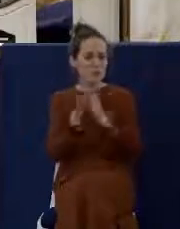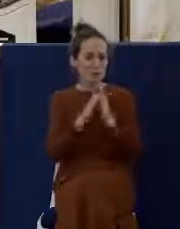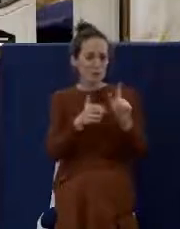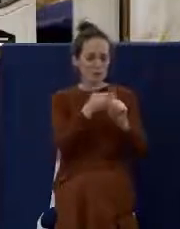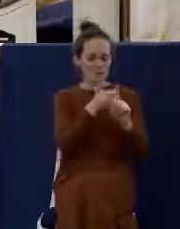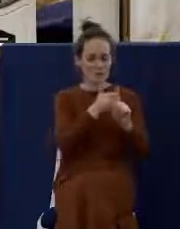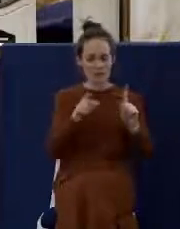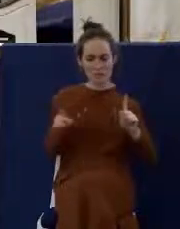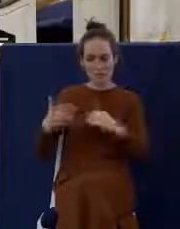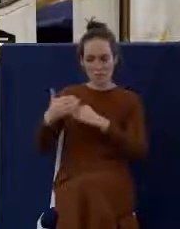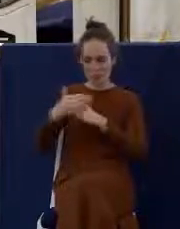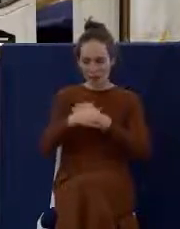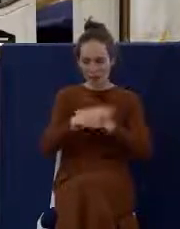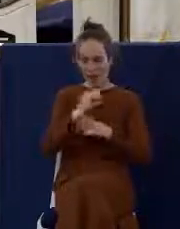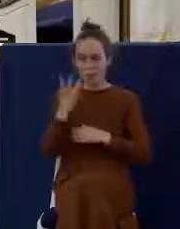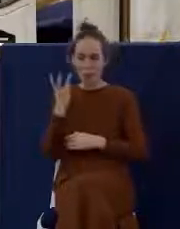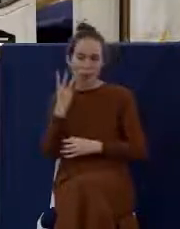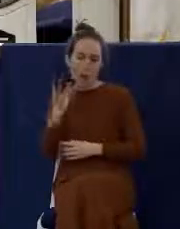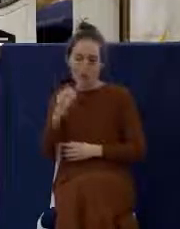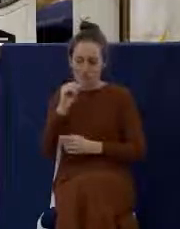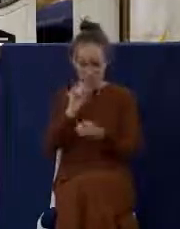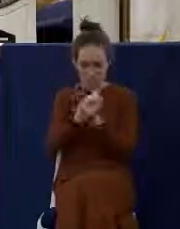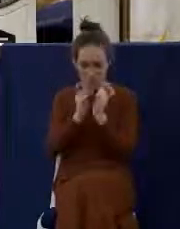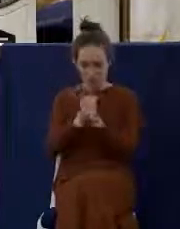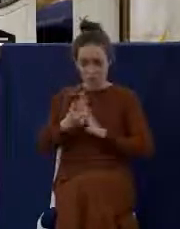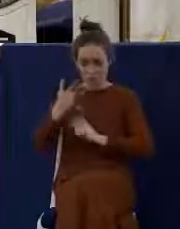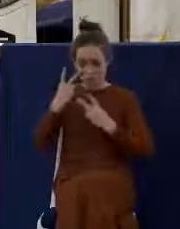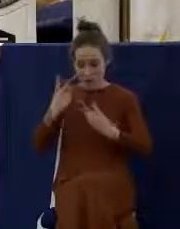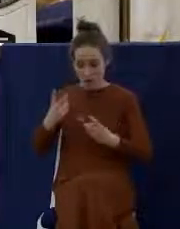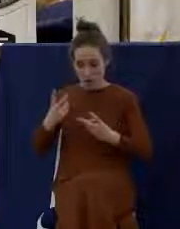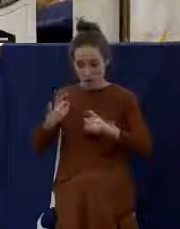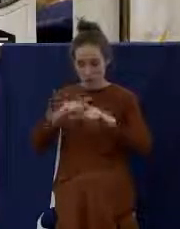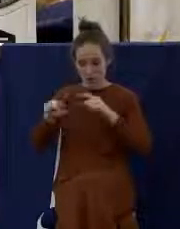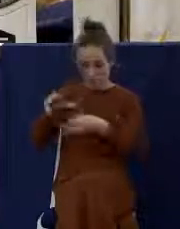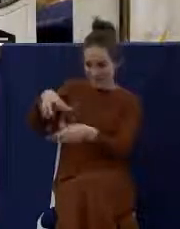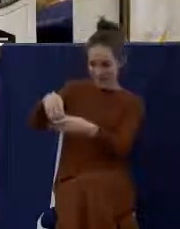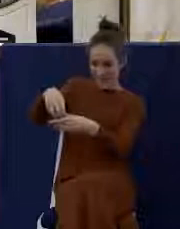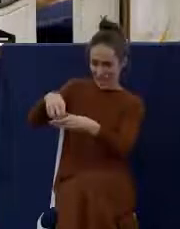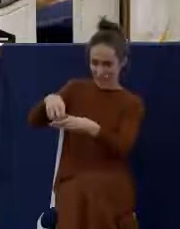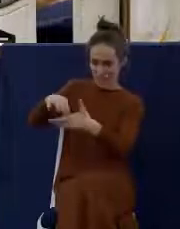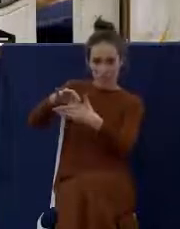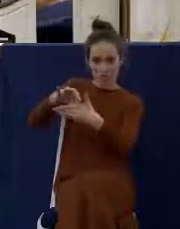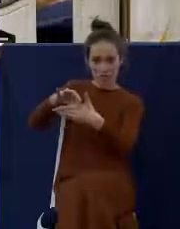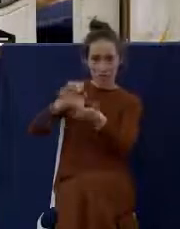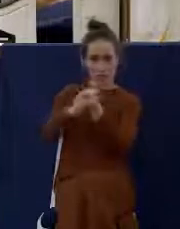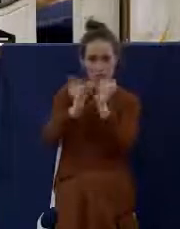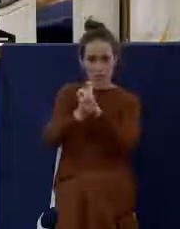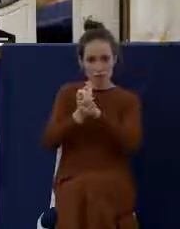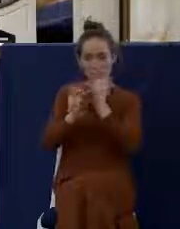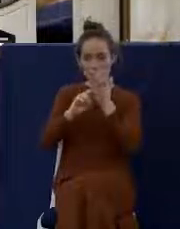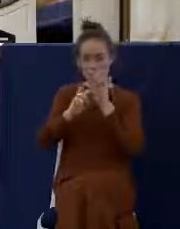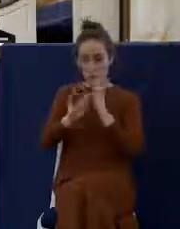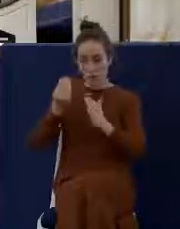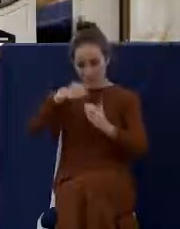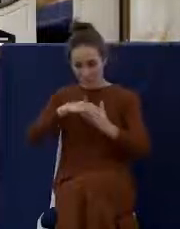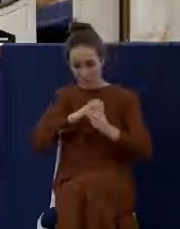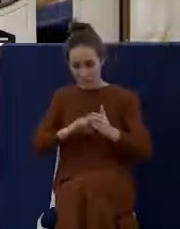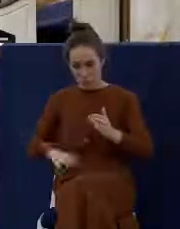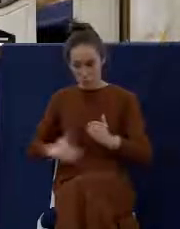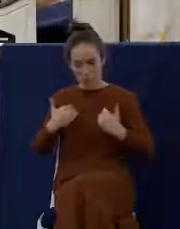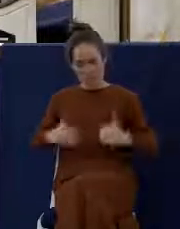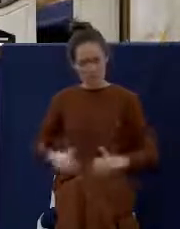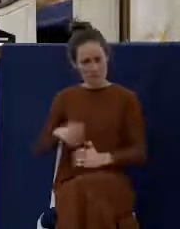though the outward appearance of it doesn't change, the substance of it changes. So, literally, you are taking in the body of Christ, literally,